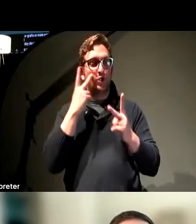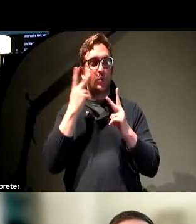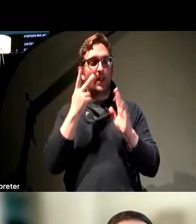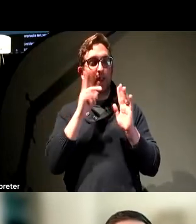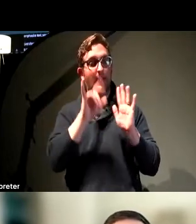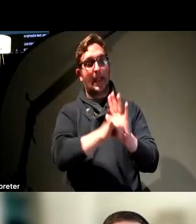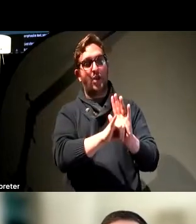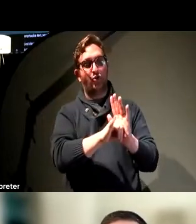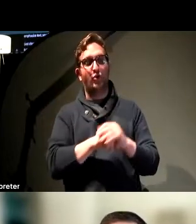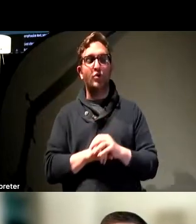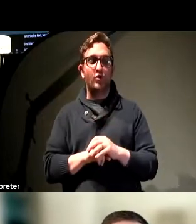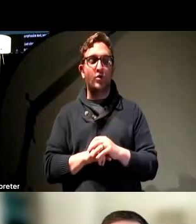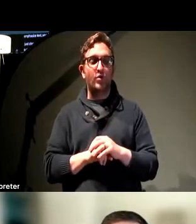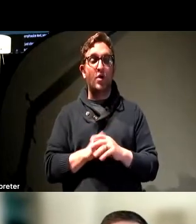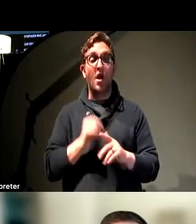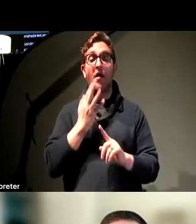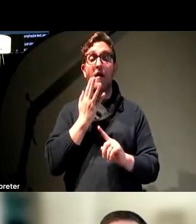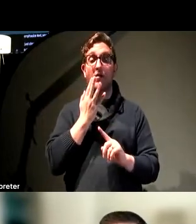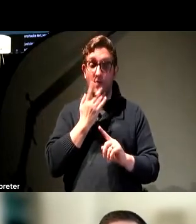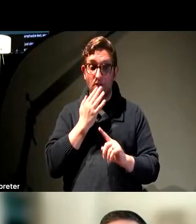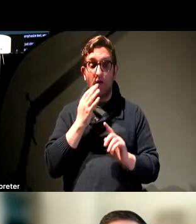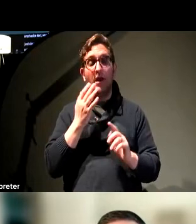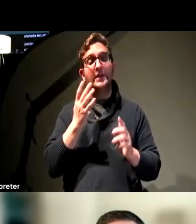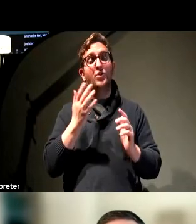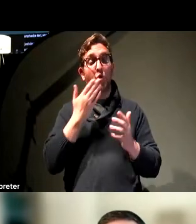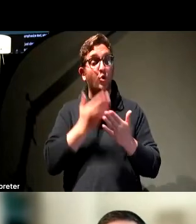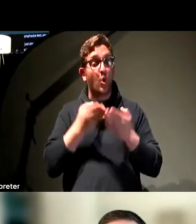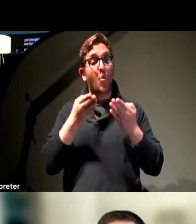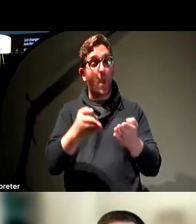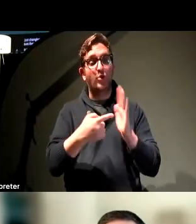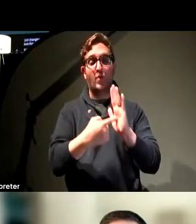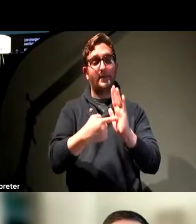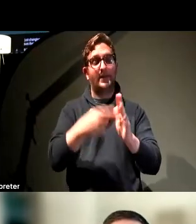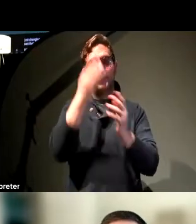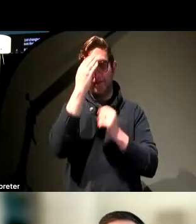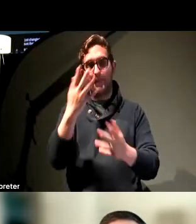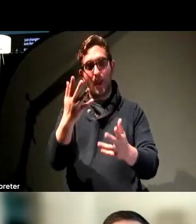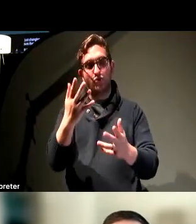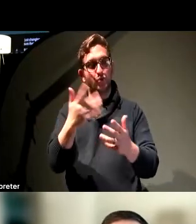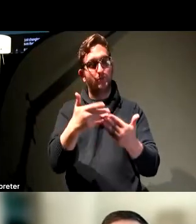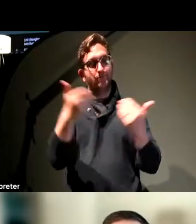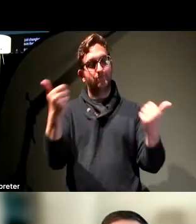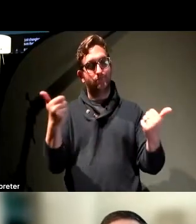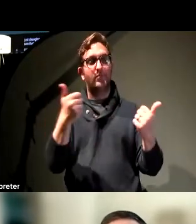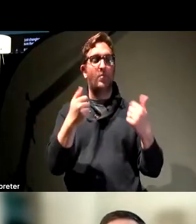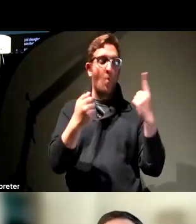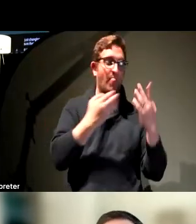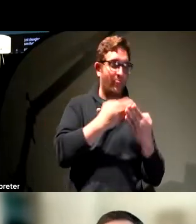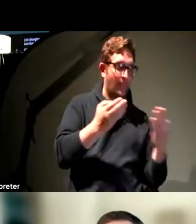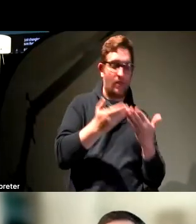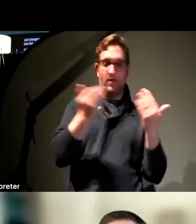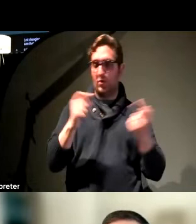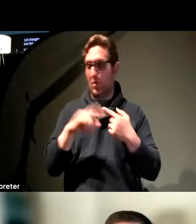is color is a great way to represent information. It's a great way to distinguish one thing from another. So I